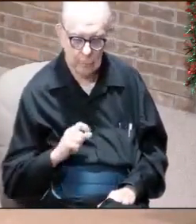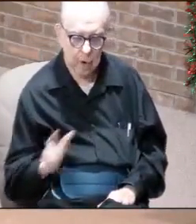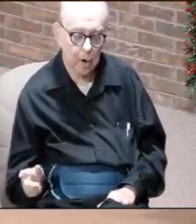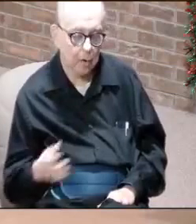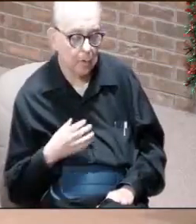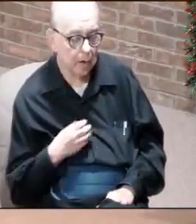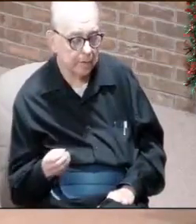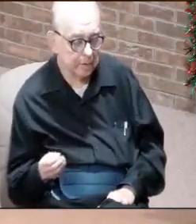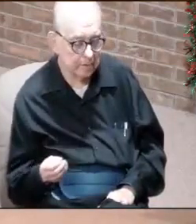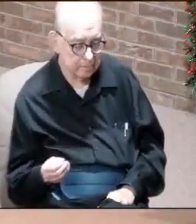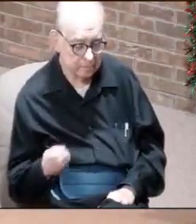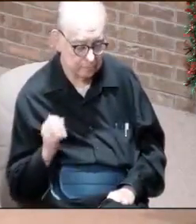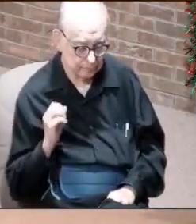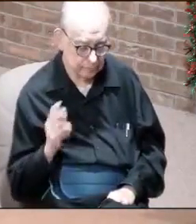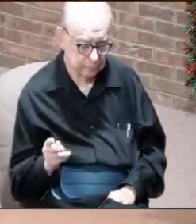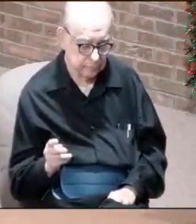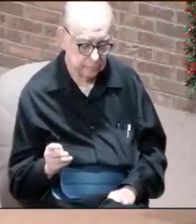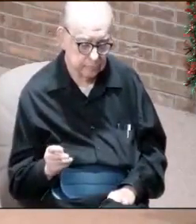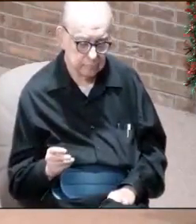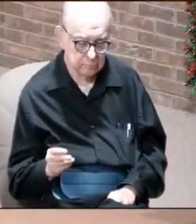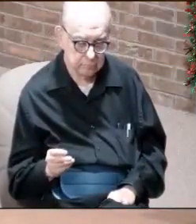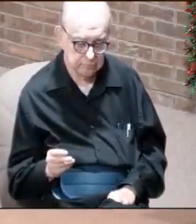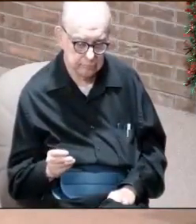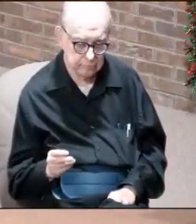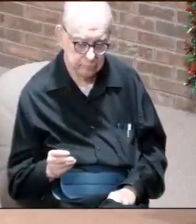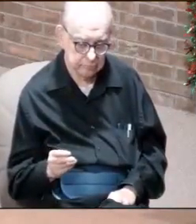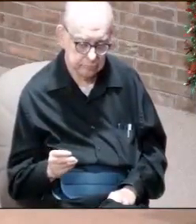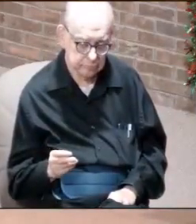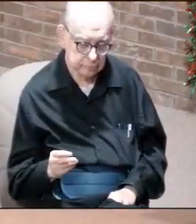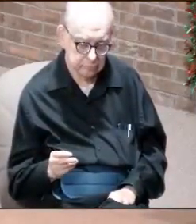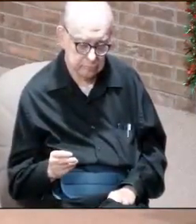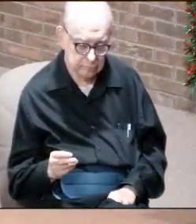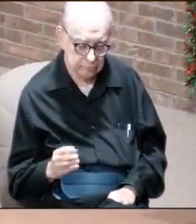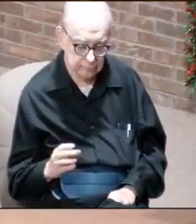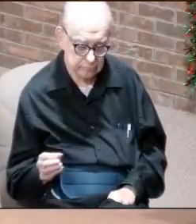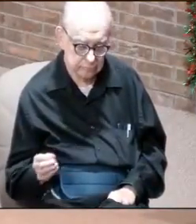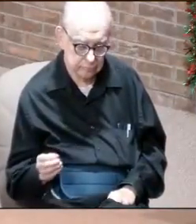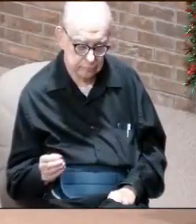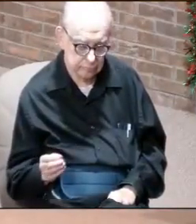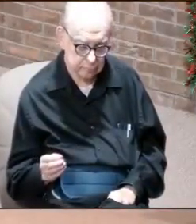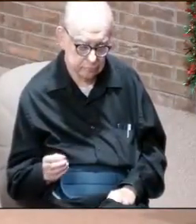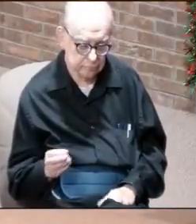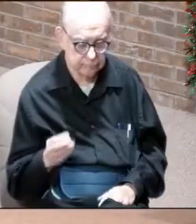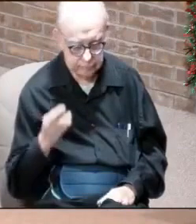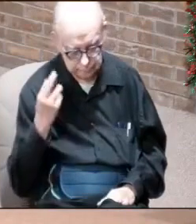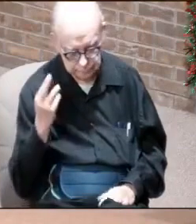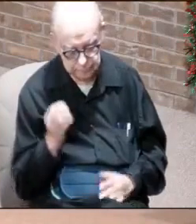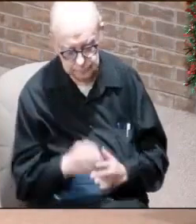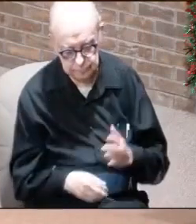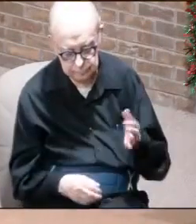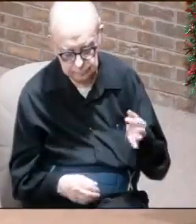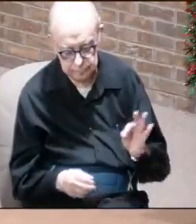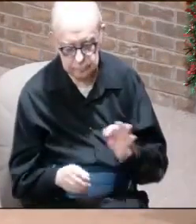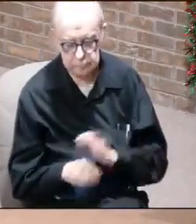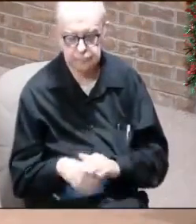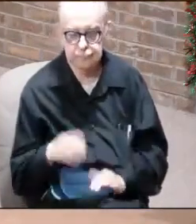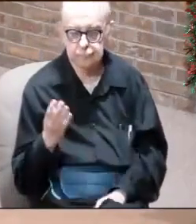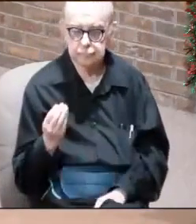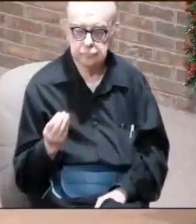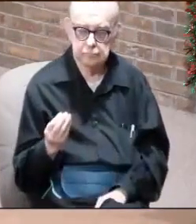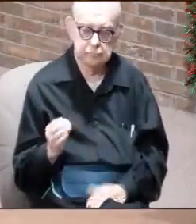to be white. Okay? Every one of them. And that's in Revelation chapter 19 and verse number 14.